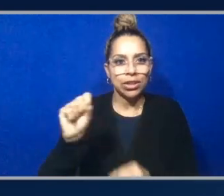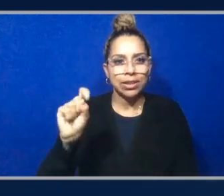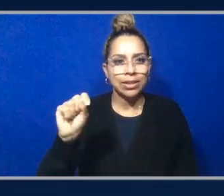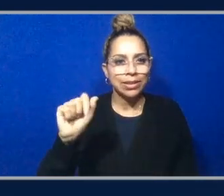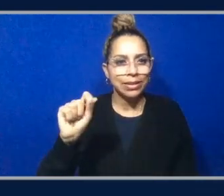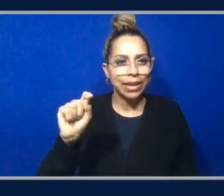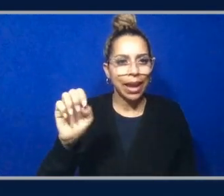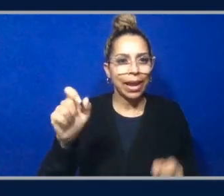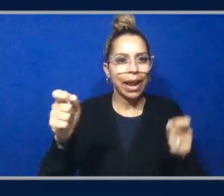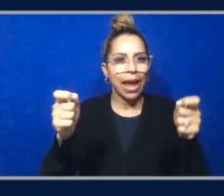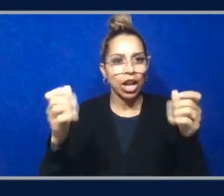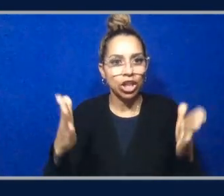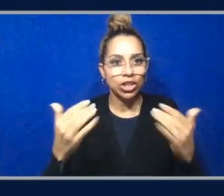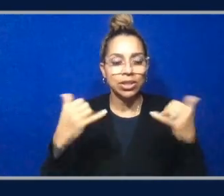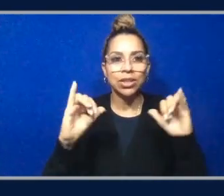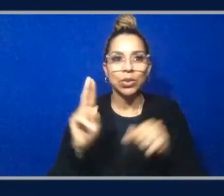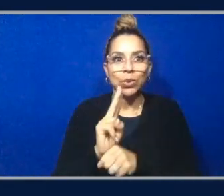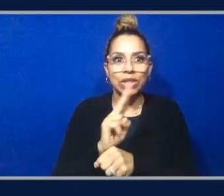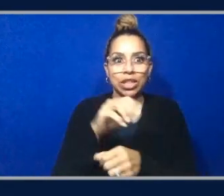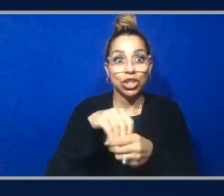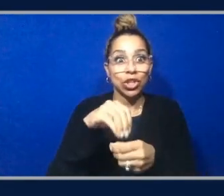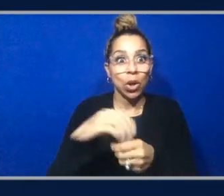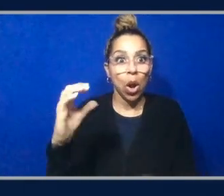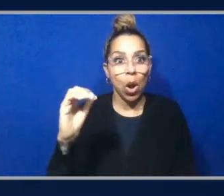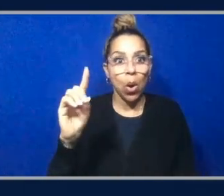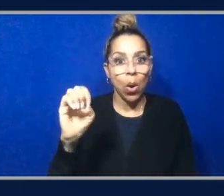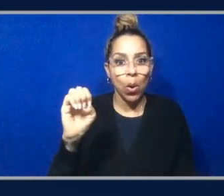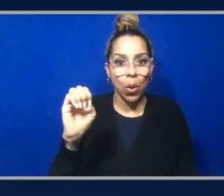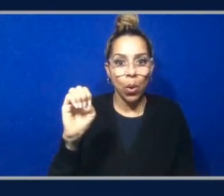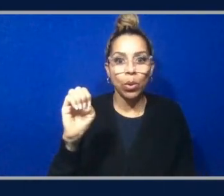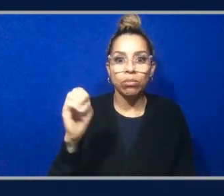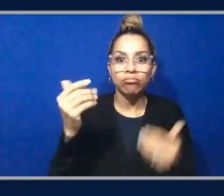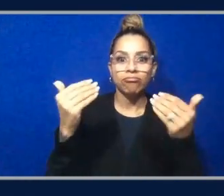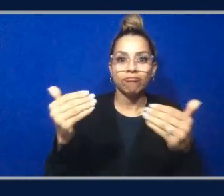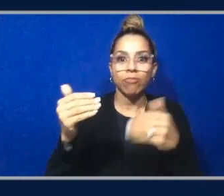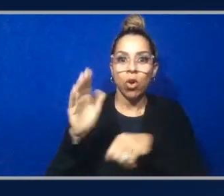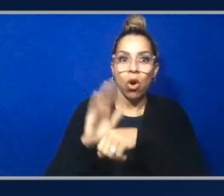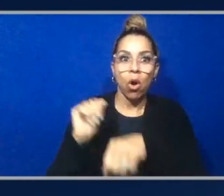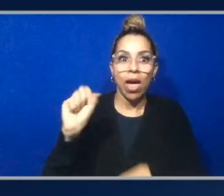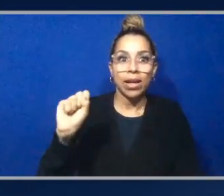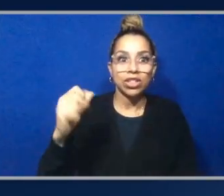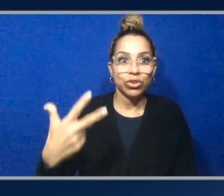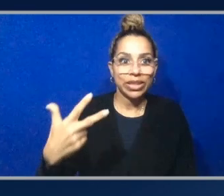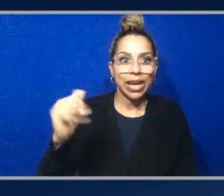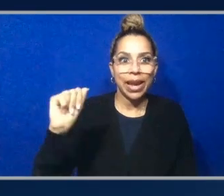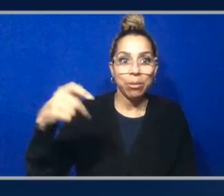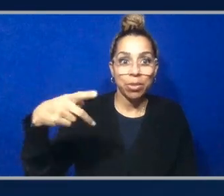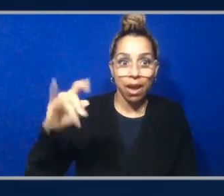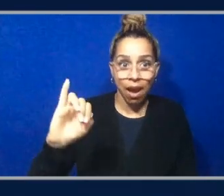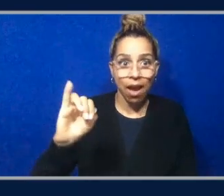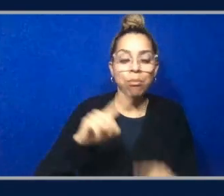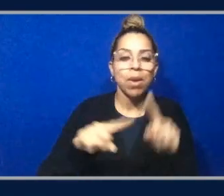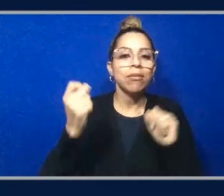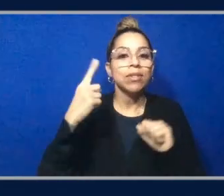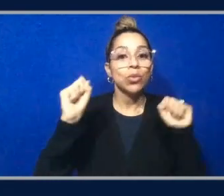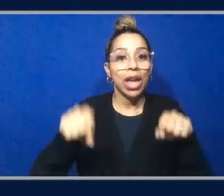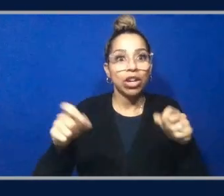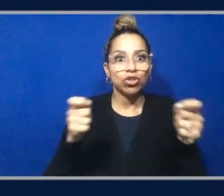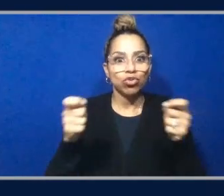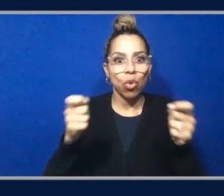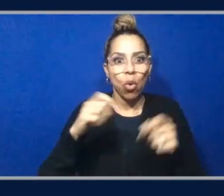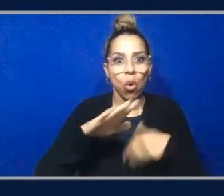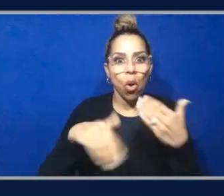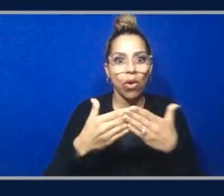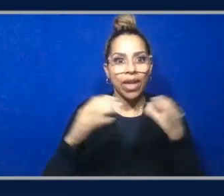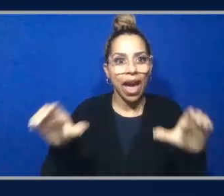using our internal code to you know call the s3 apis but you can kind of control the actions that you want to expose to users so